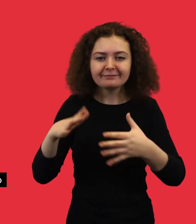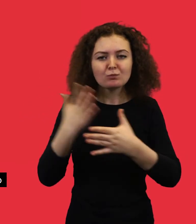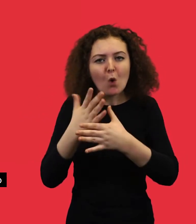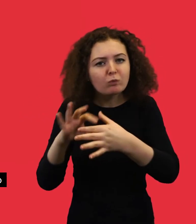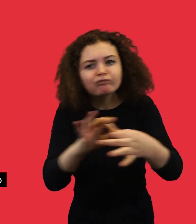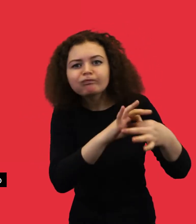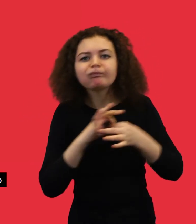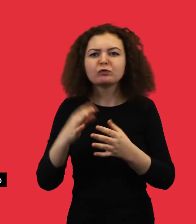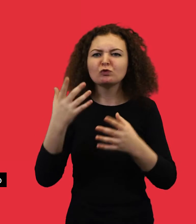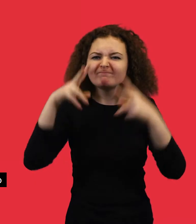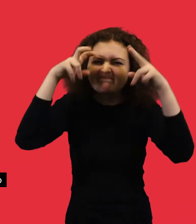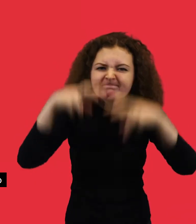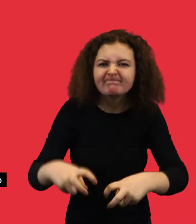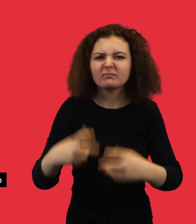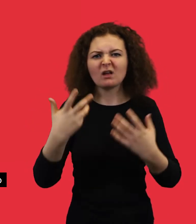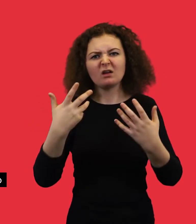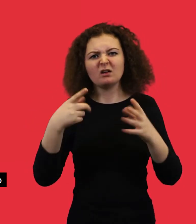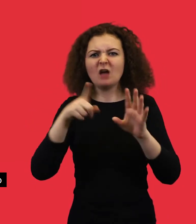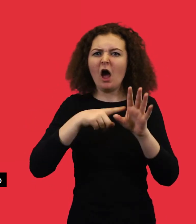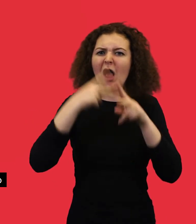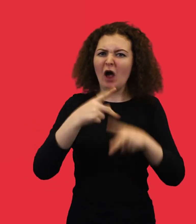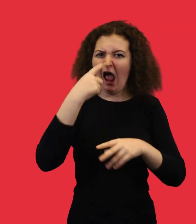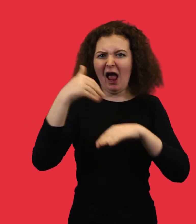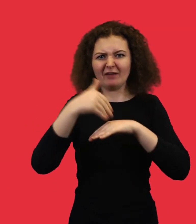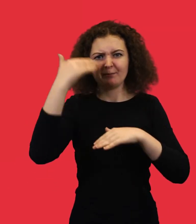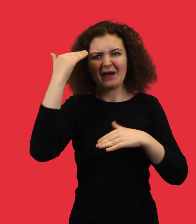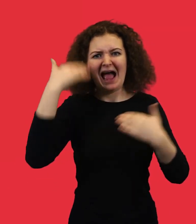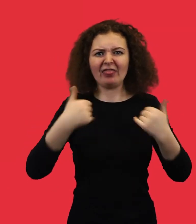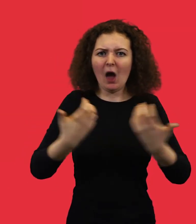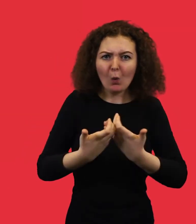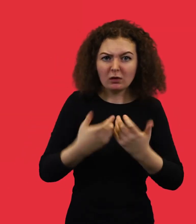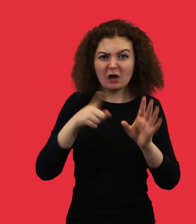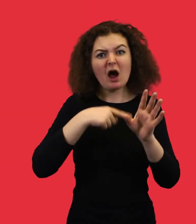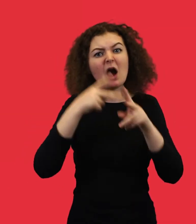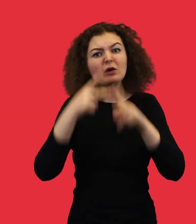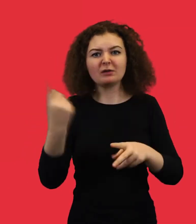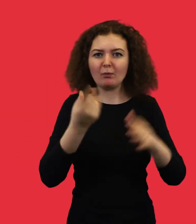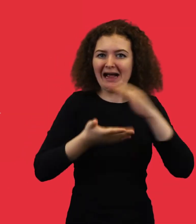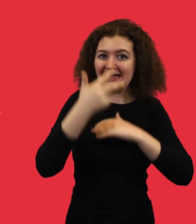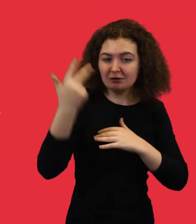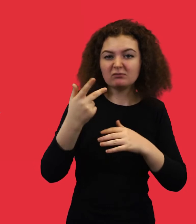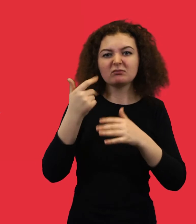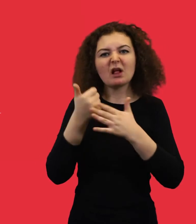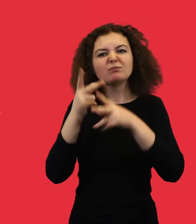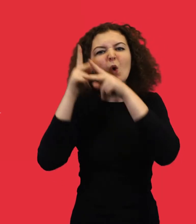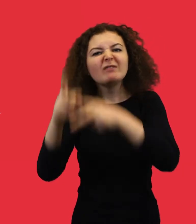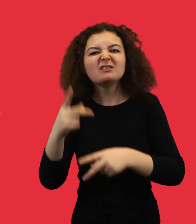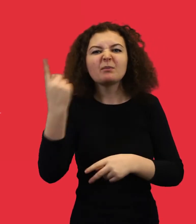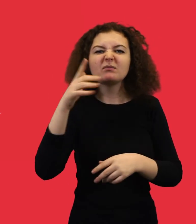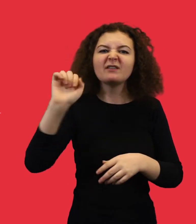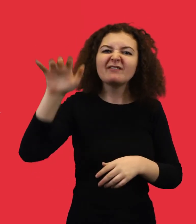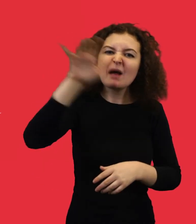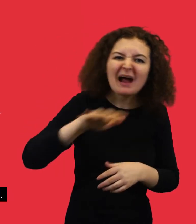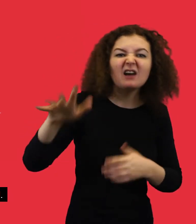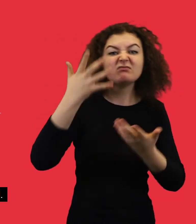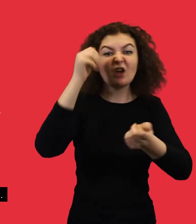into how being a young carer can affect mental health. A young carer is someone under 18 who helps look after someone in